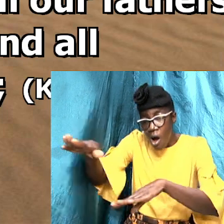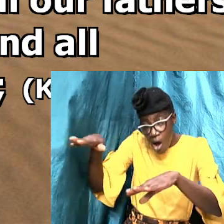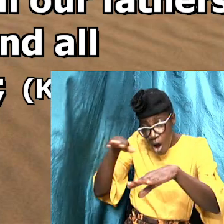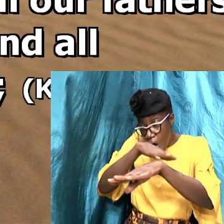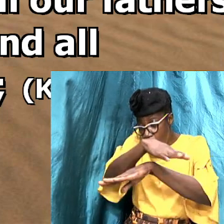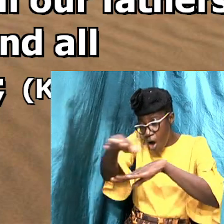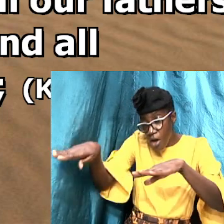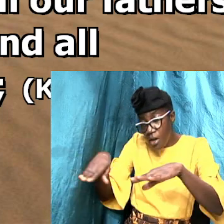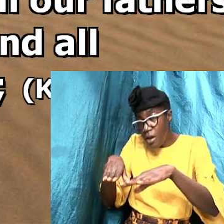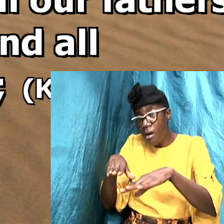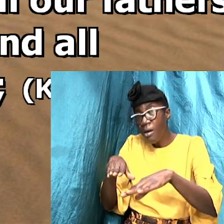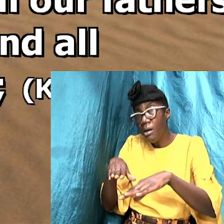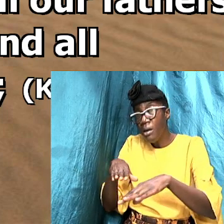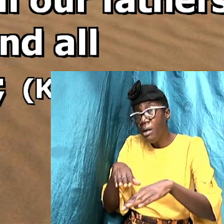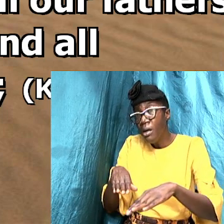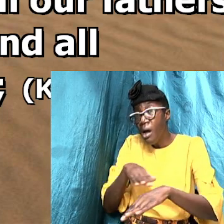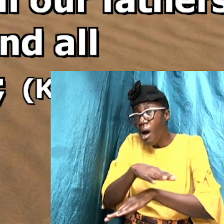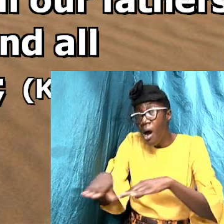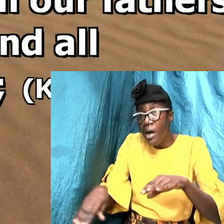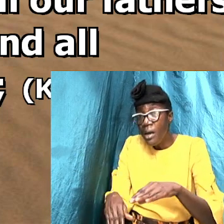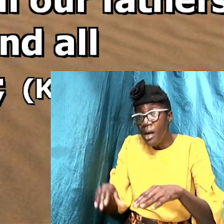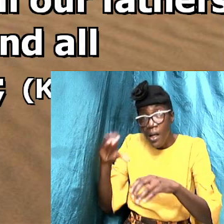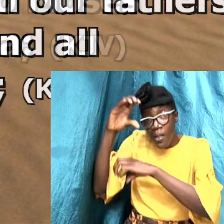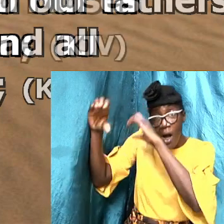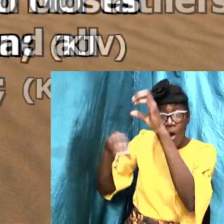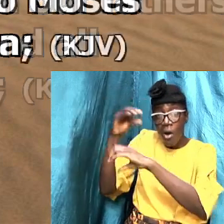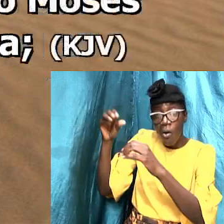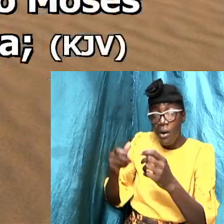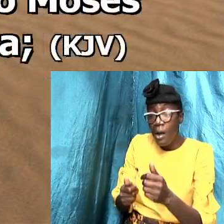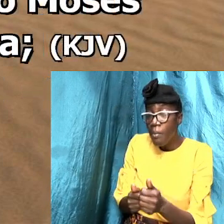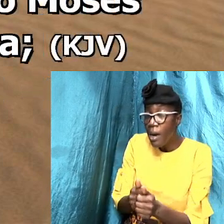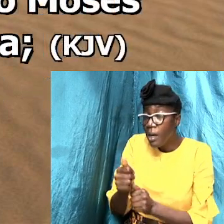and all passed through the sea.